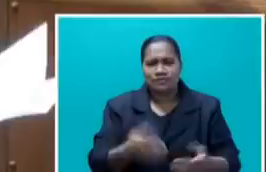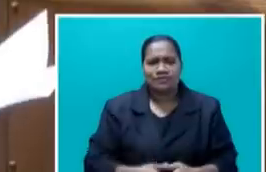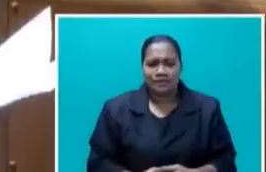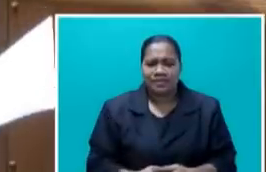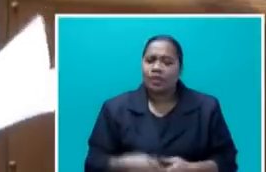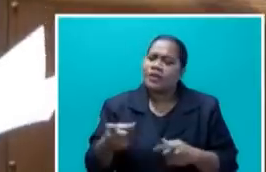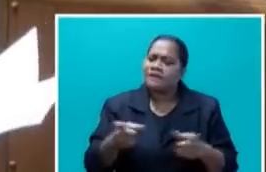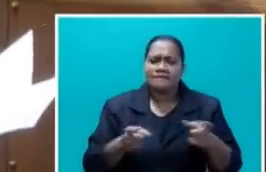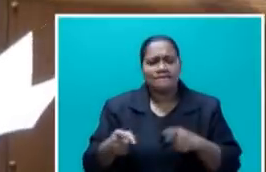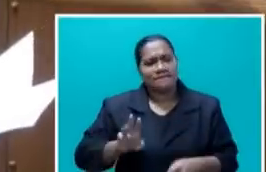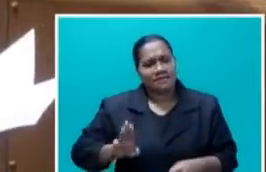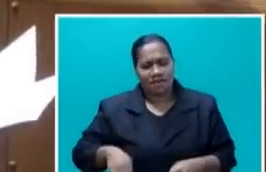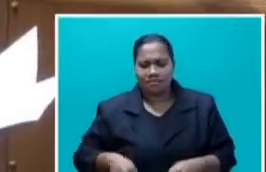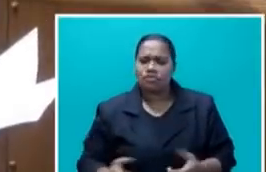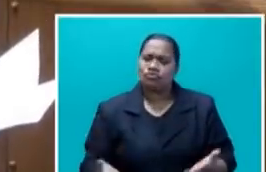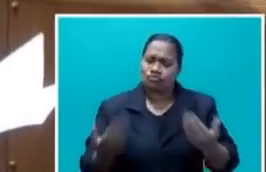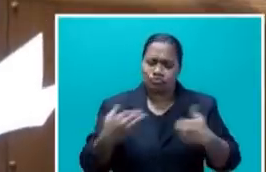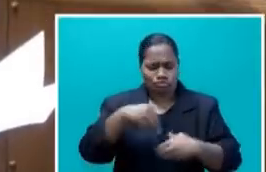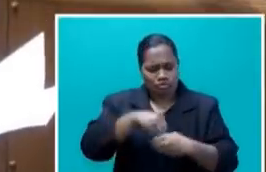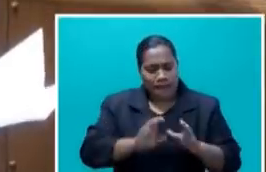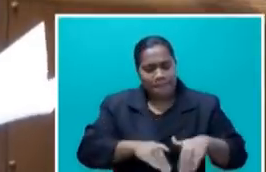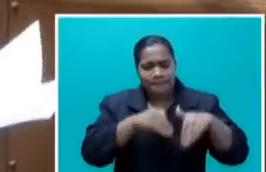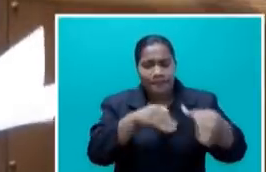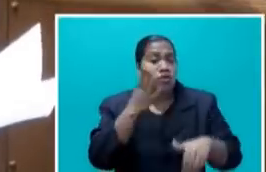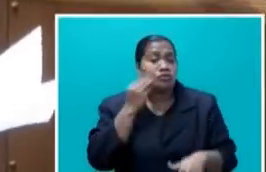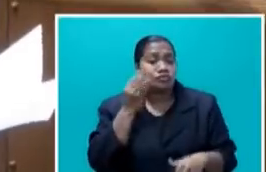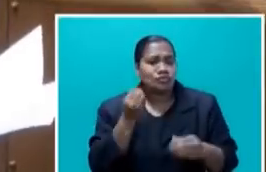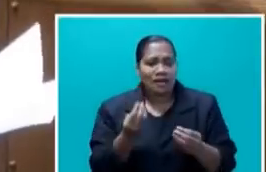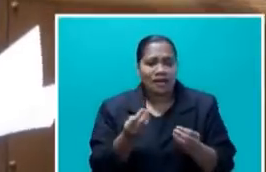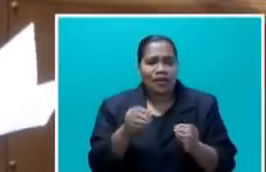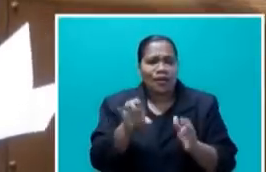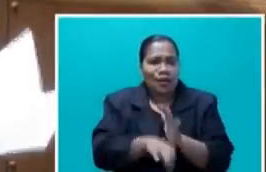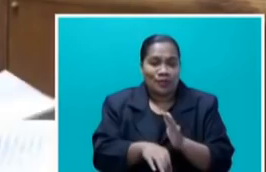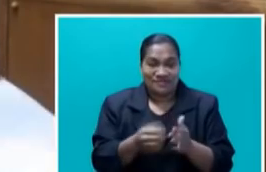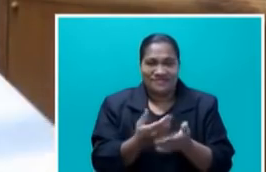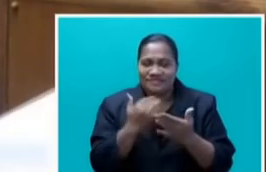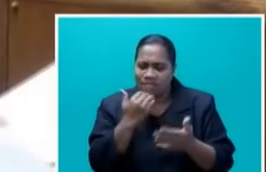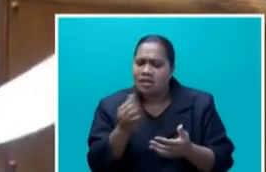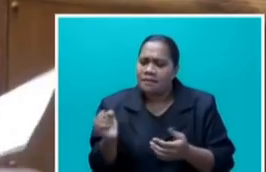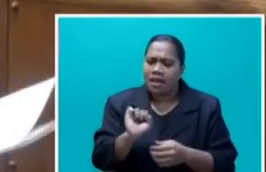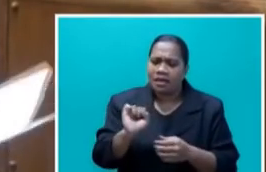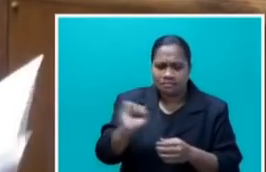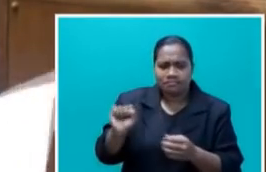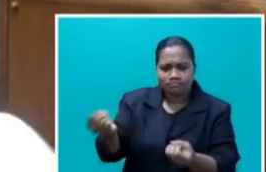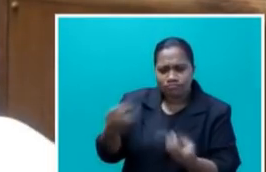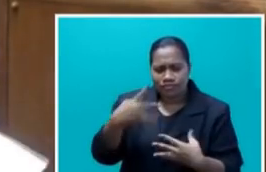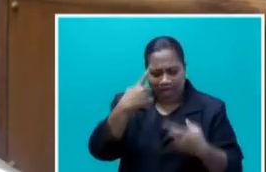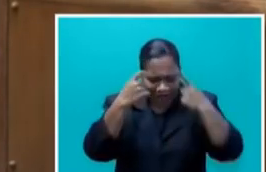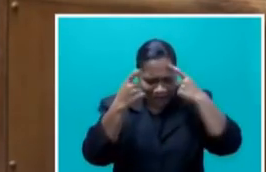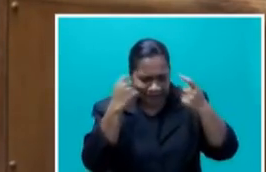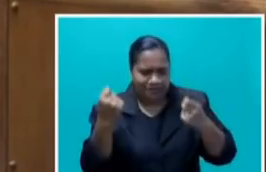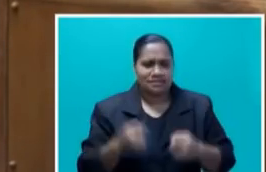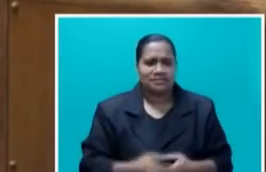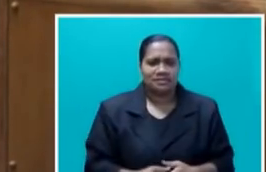to actively participate in the sugar price review by providing their views their comments and their suggestions.